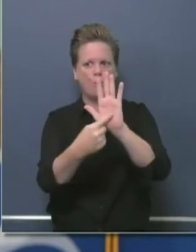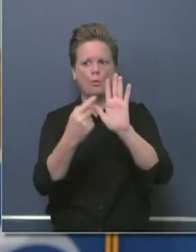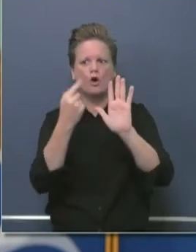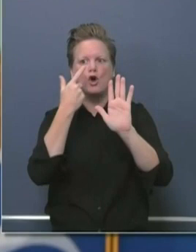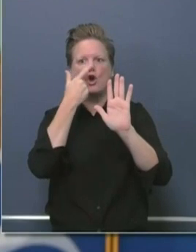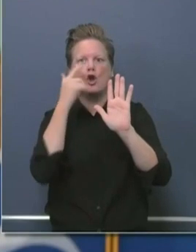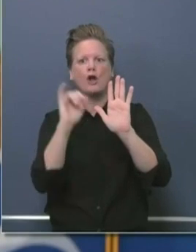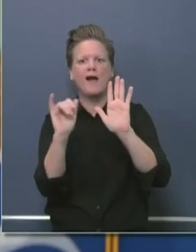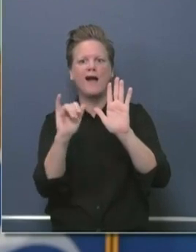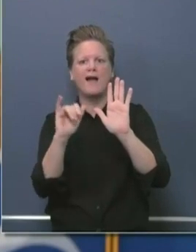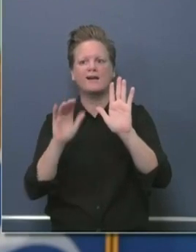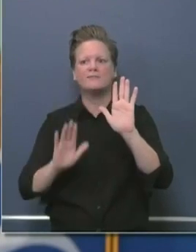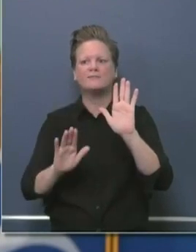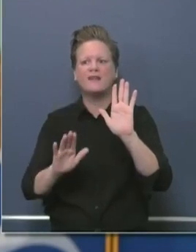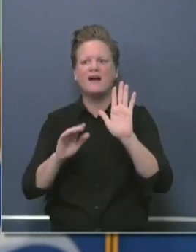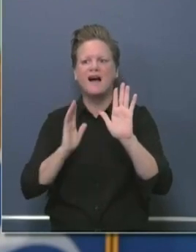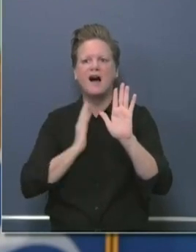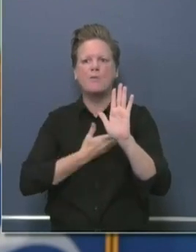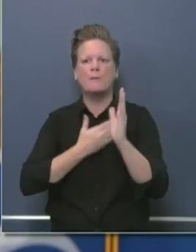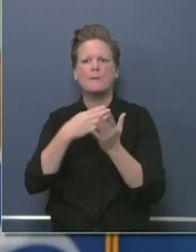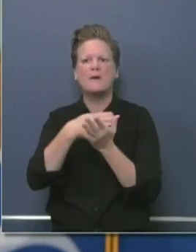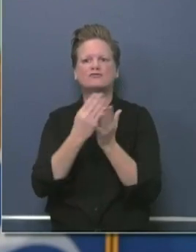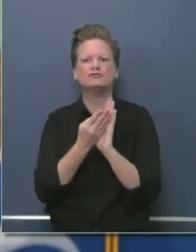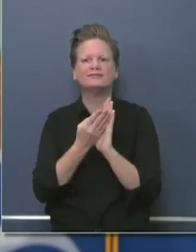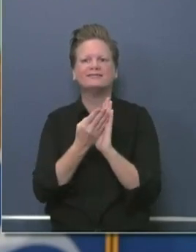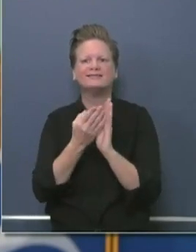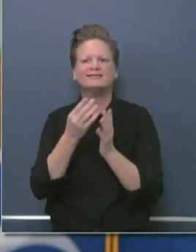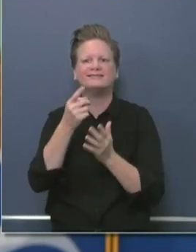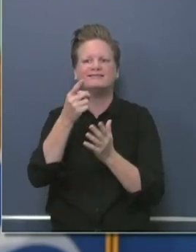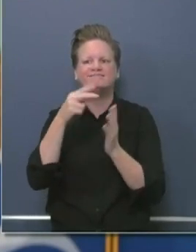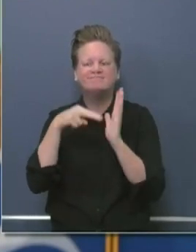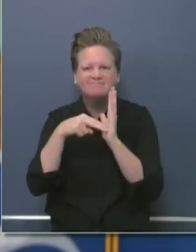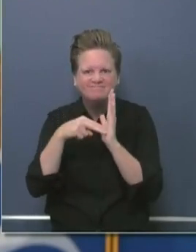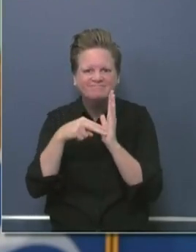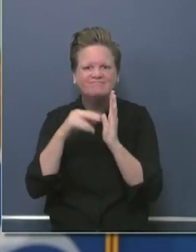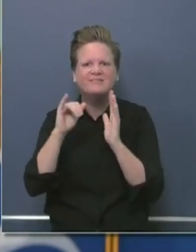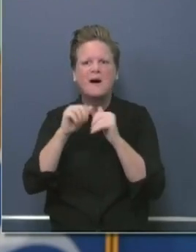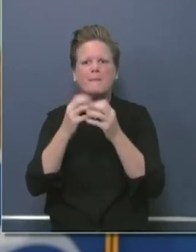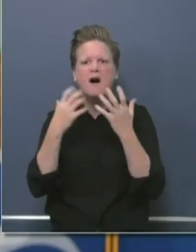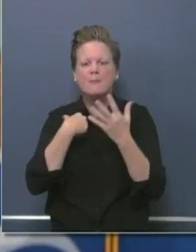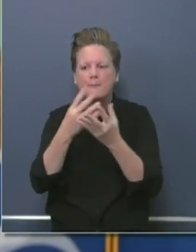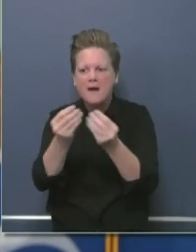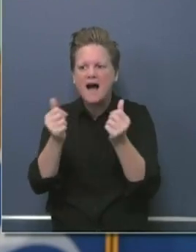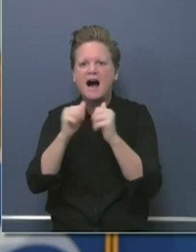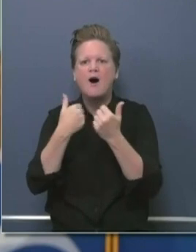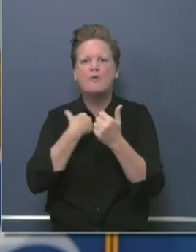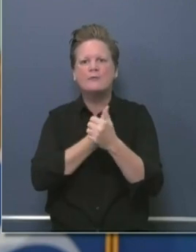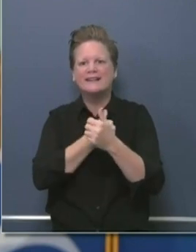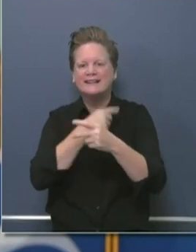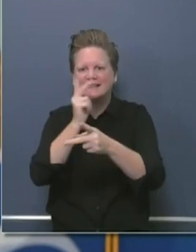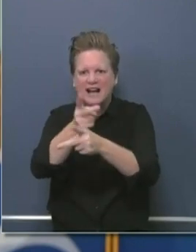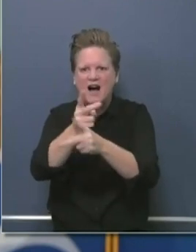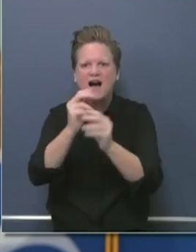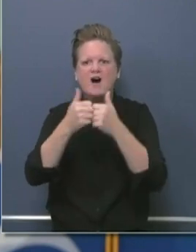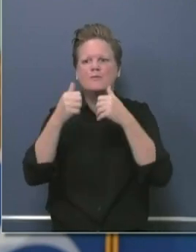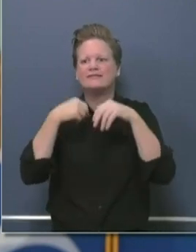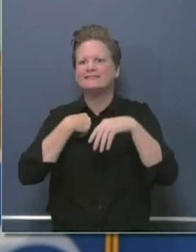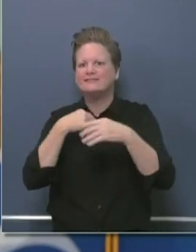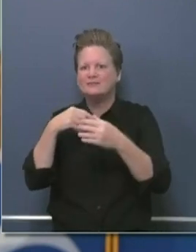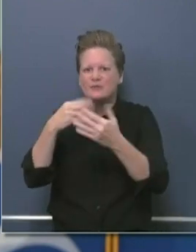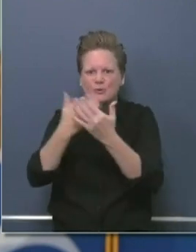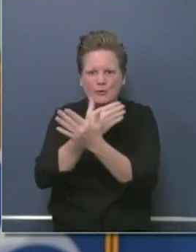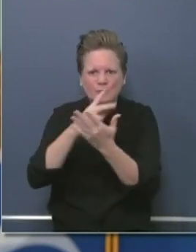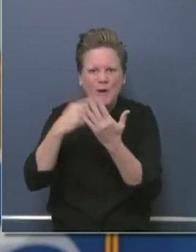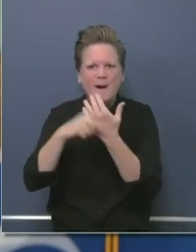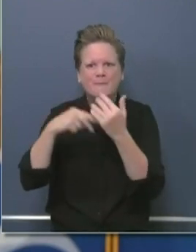real to people, as we're all working overtime to make sure we submit a balanced budget. We talk about California being a nation state. The only